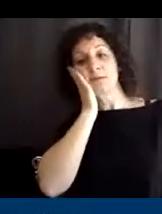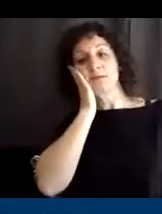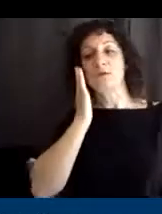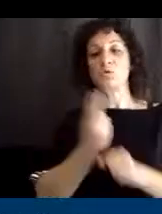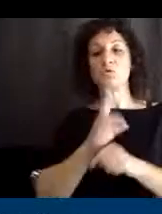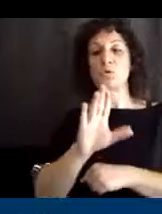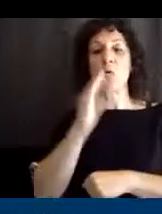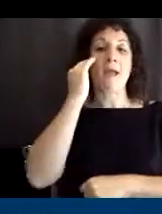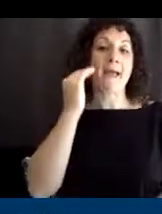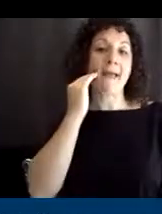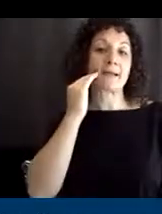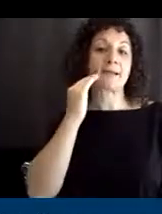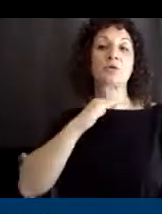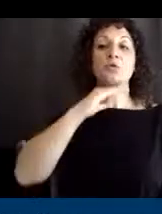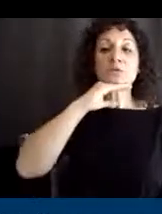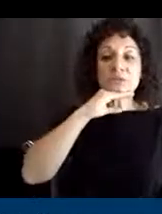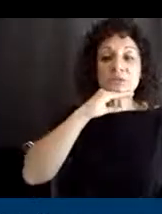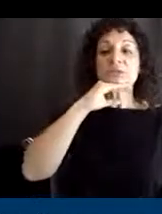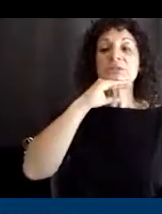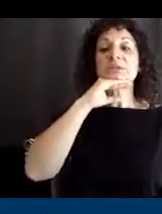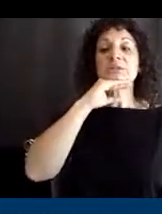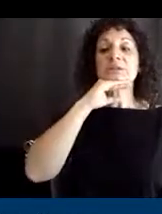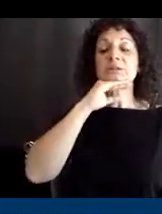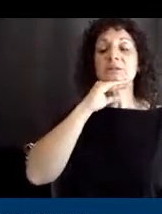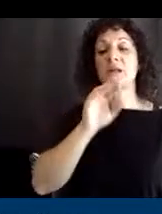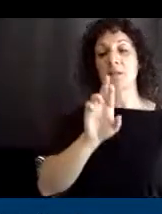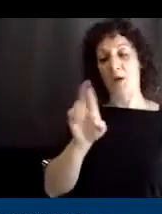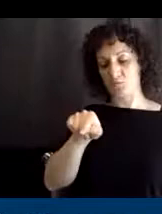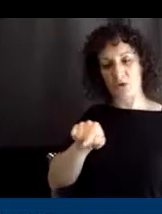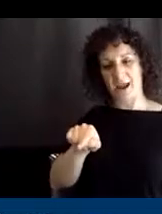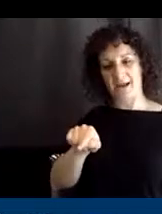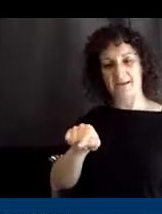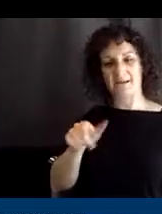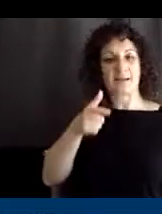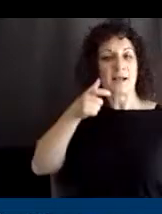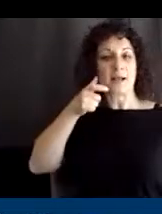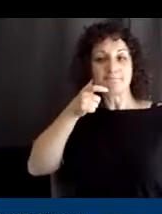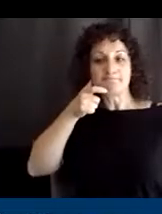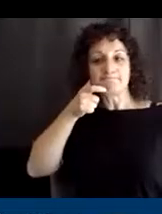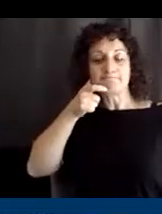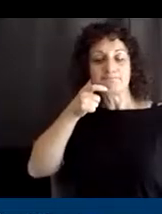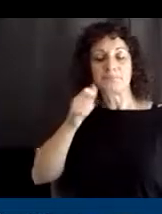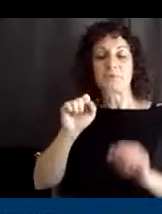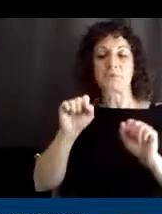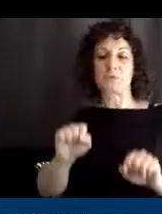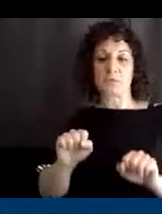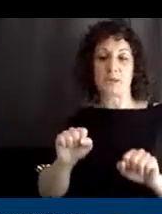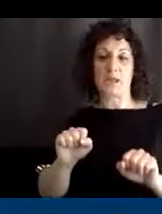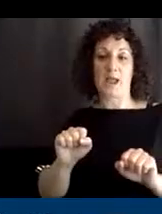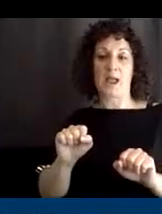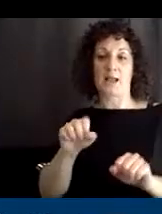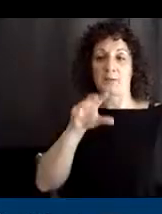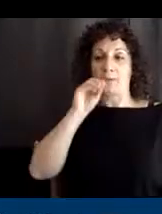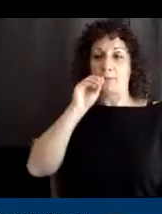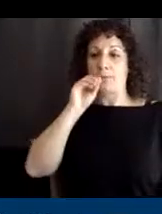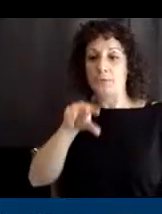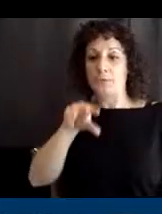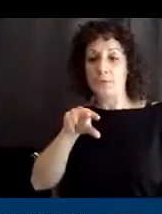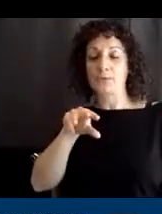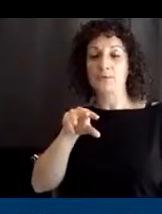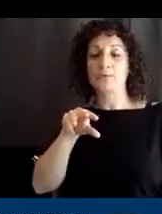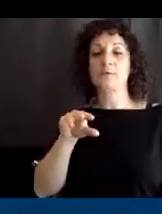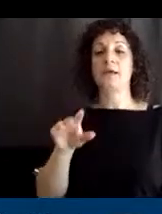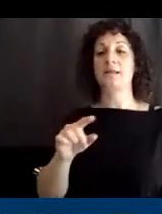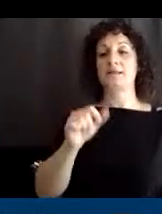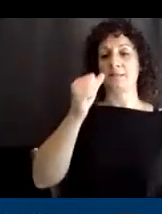right, which is a sip and puff, which, you you could activate with your mouth. And then you could even, the man in the black sweater